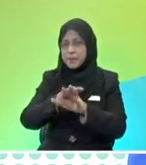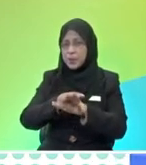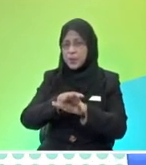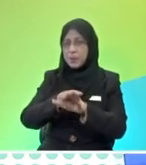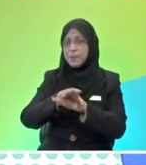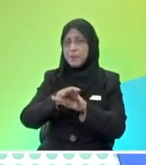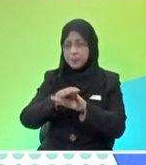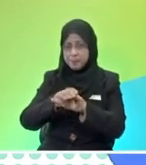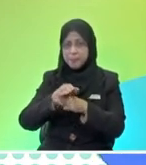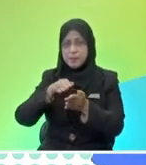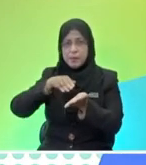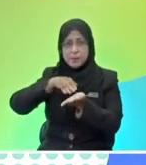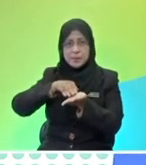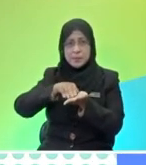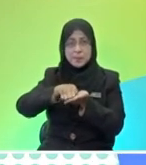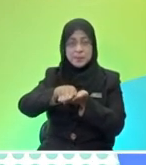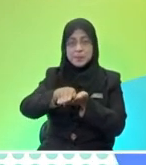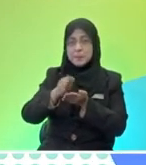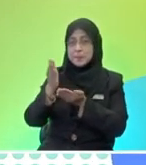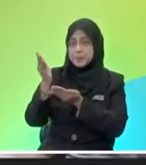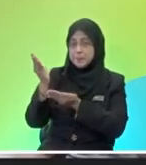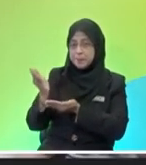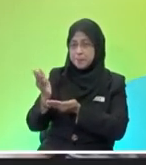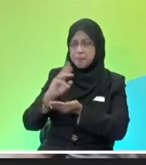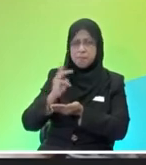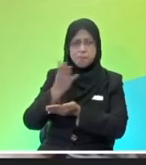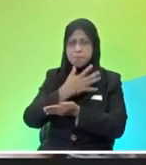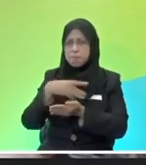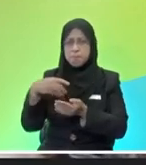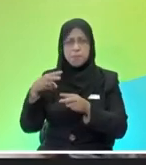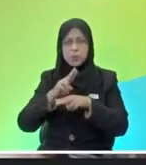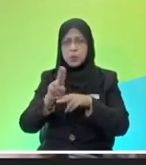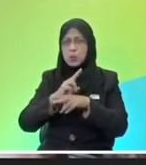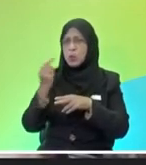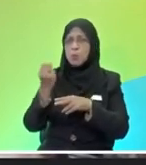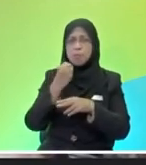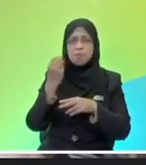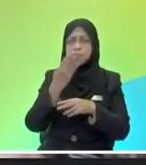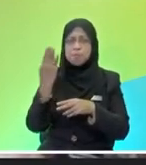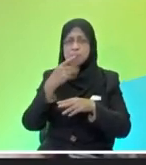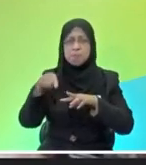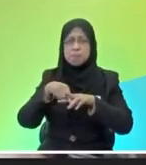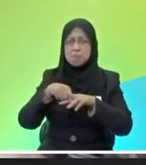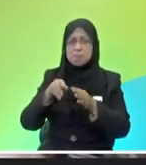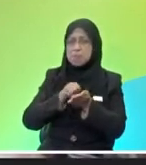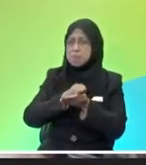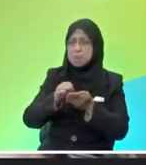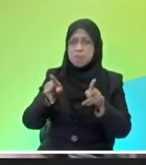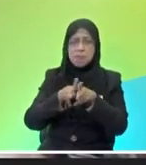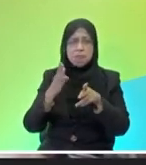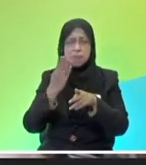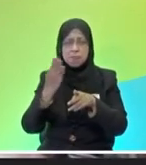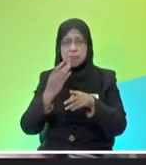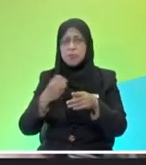as in the picture above we can't use normal shoes to do ice skating we may easily